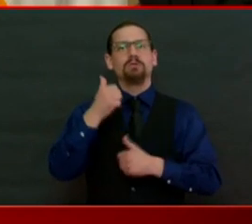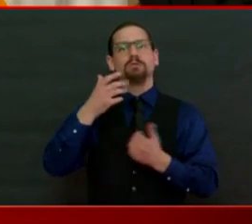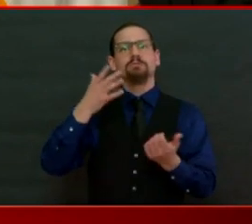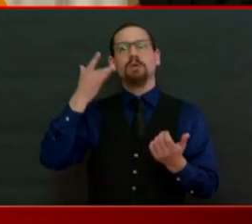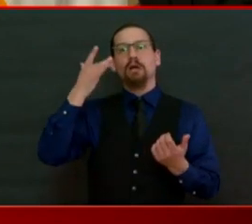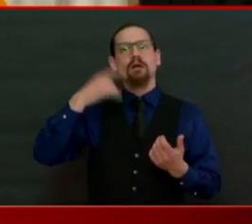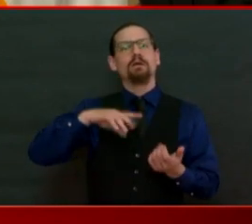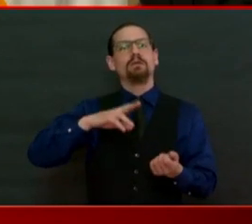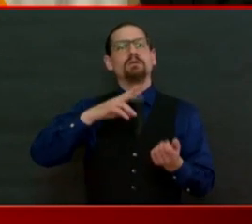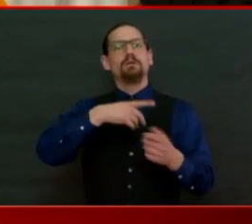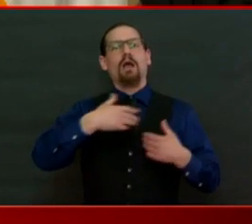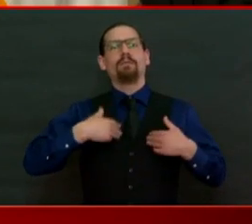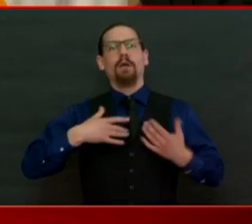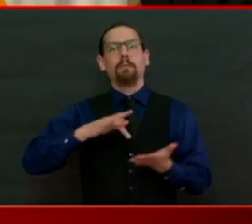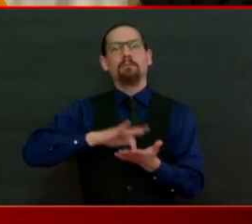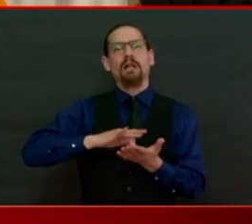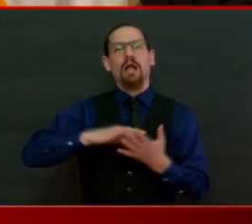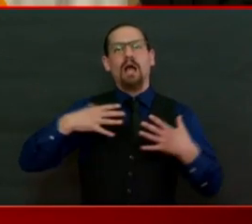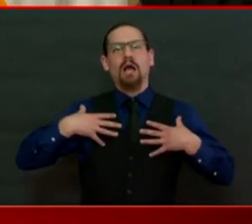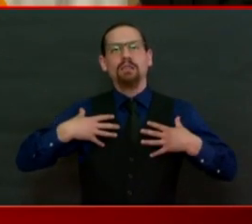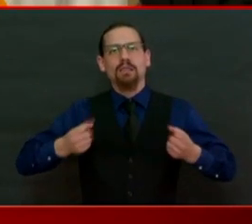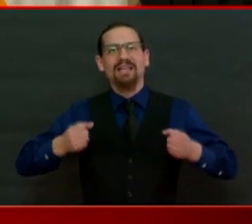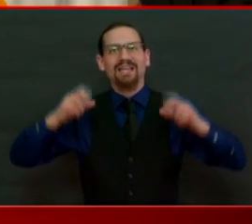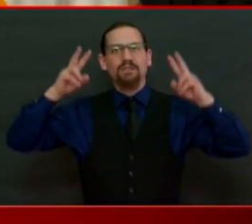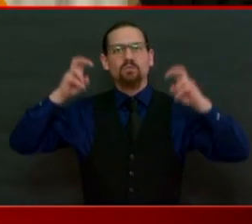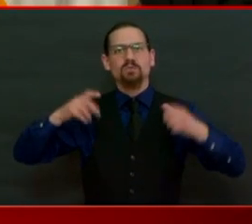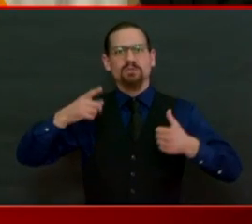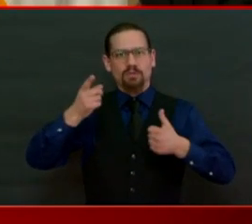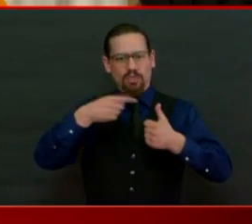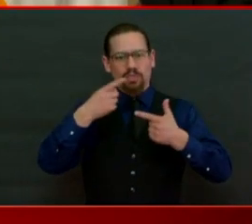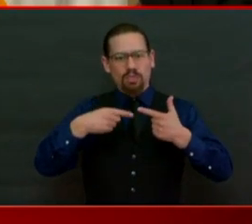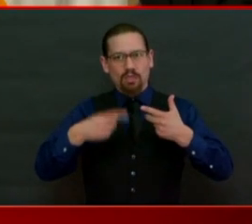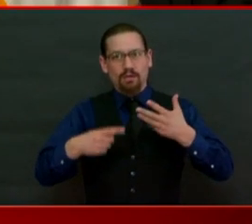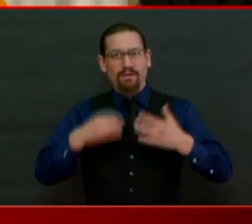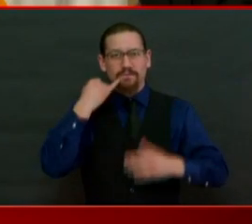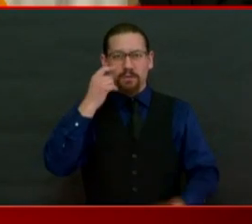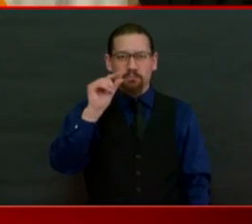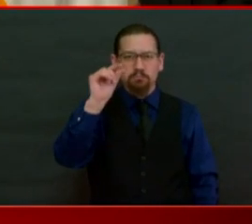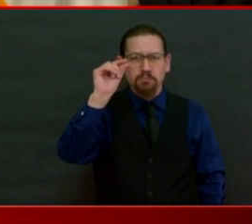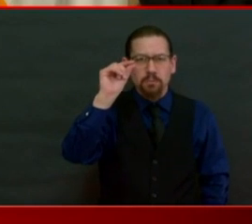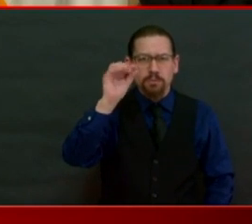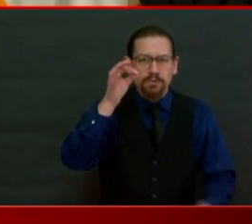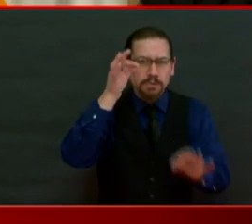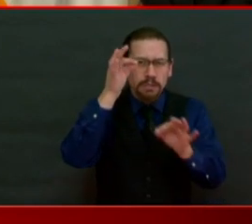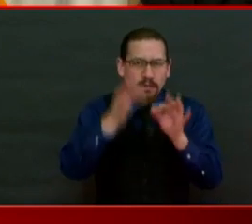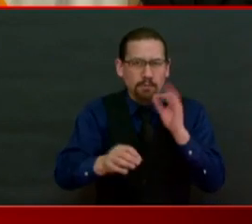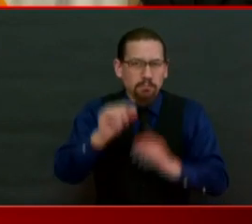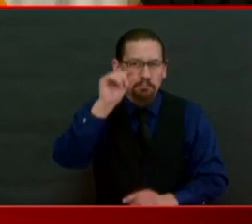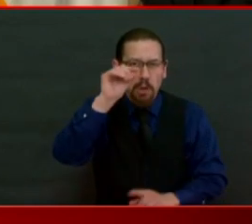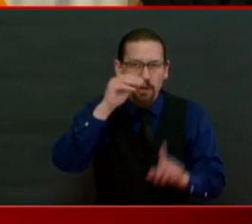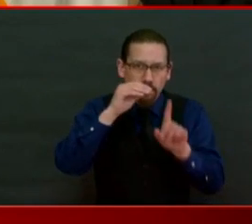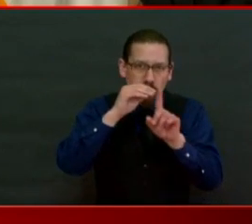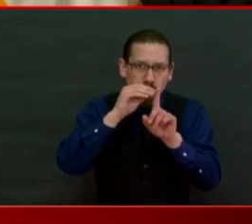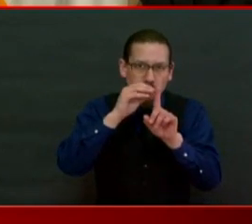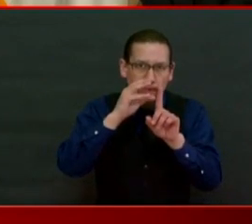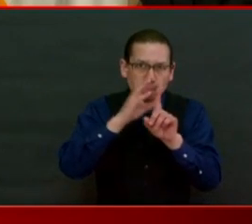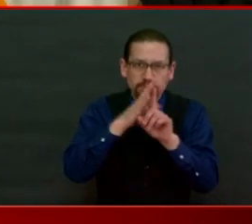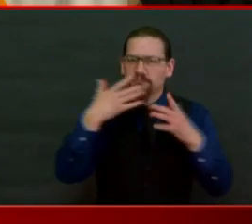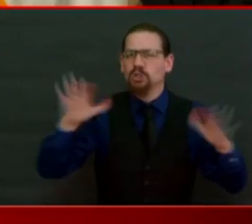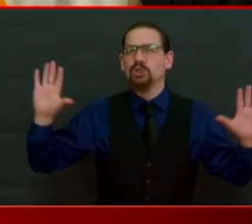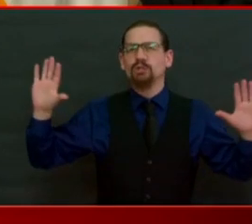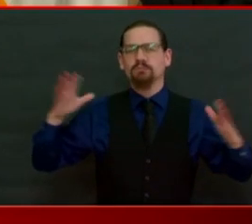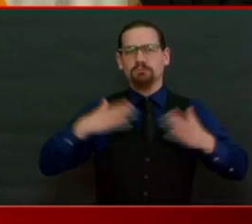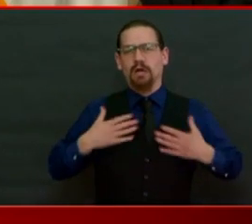sometimes a small shift in their hydration status or temperature or